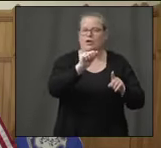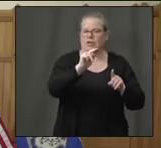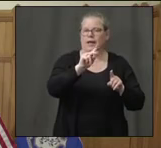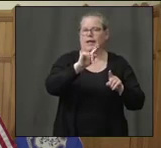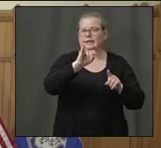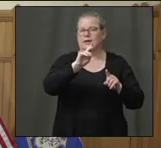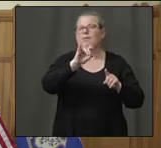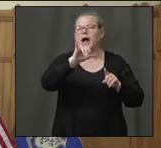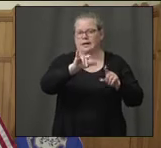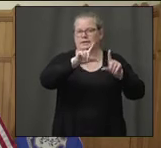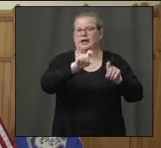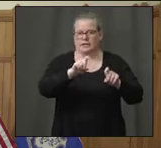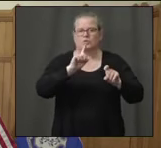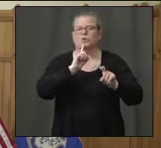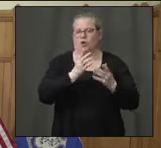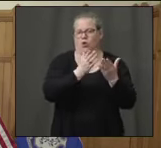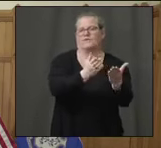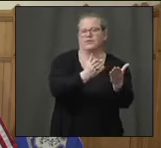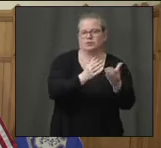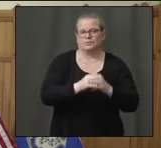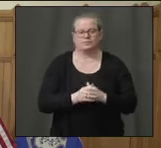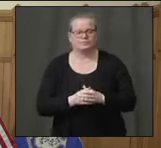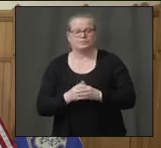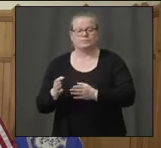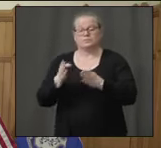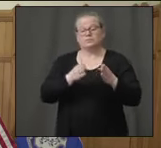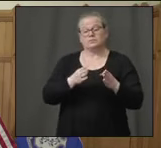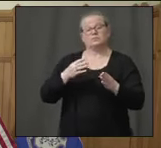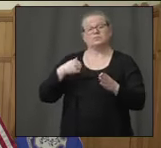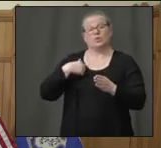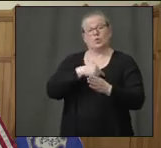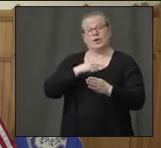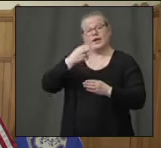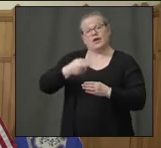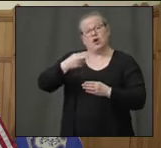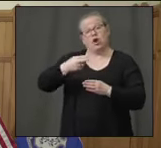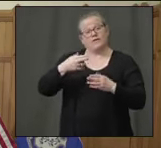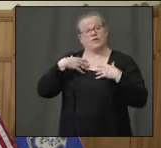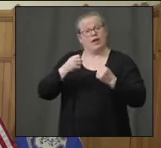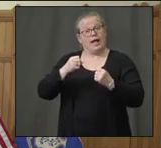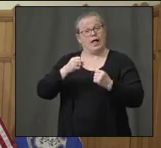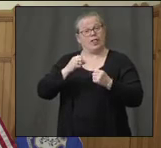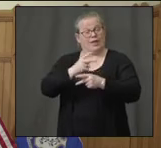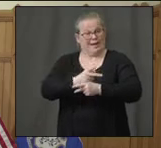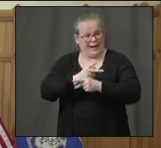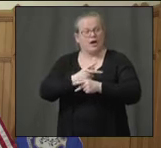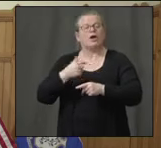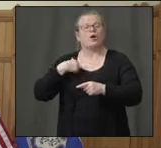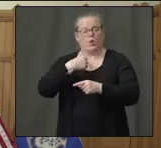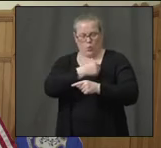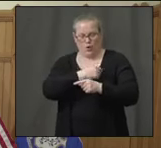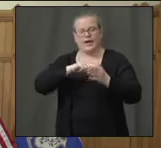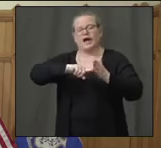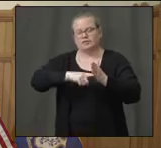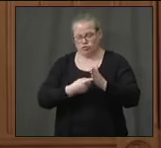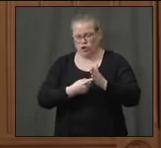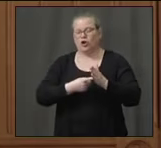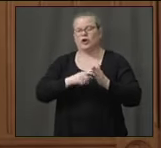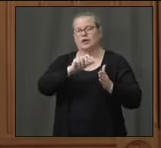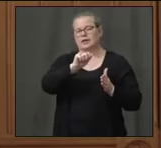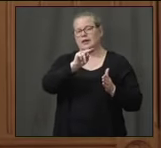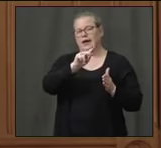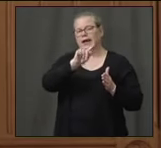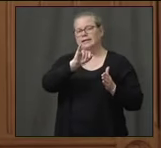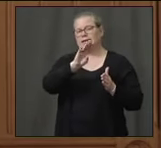the antibody testing. And we are, as the governor indicated, providing it today to first responders into frontline healthcare